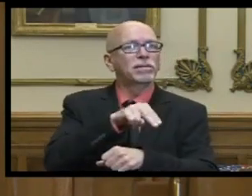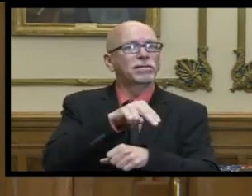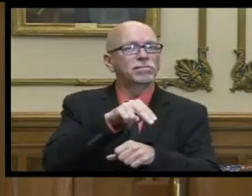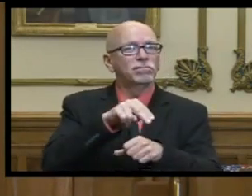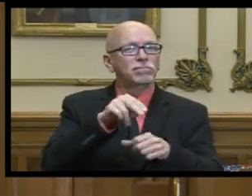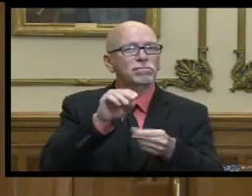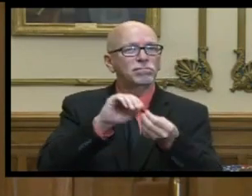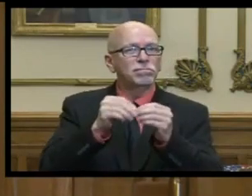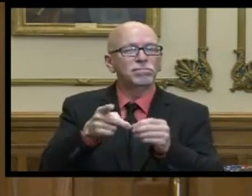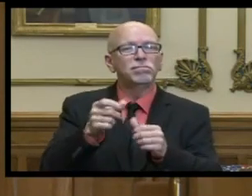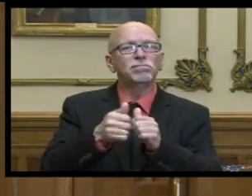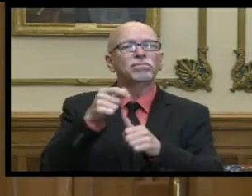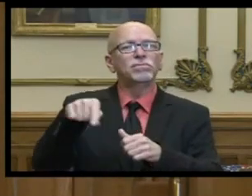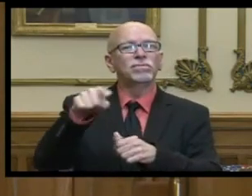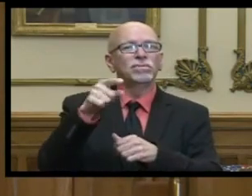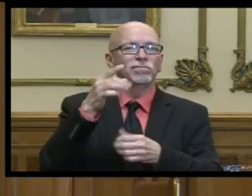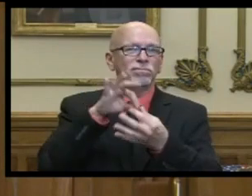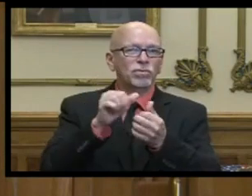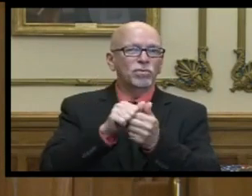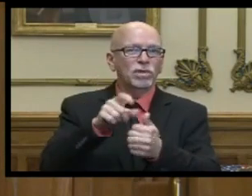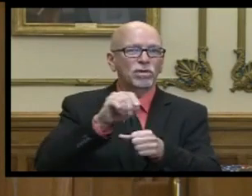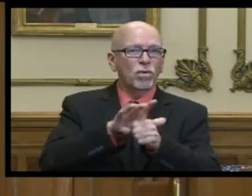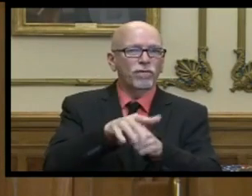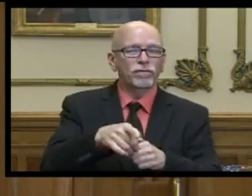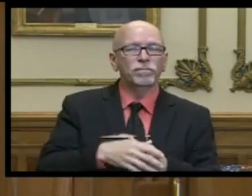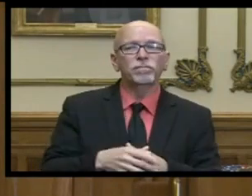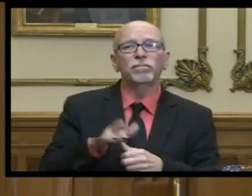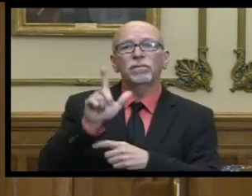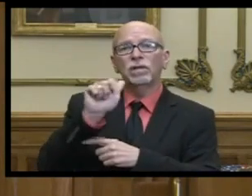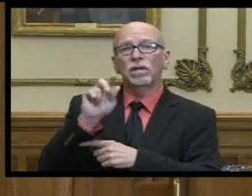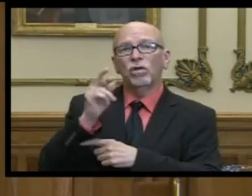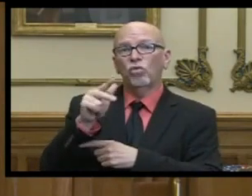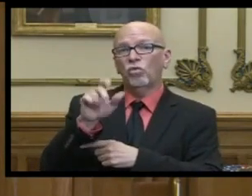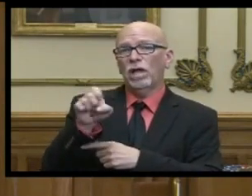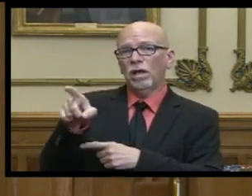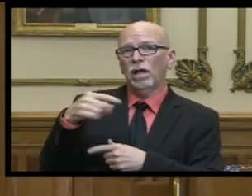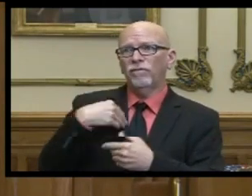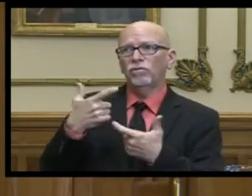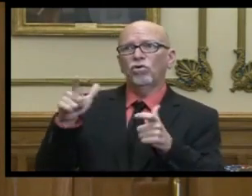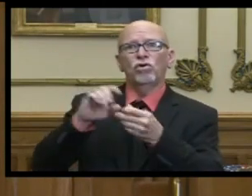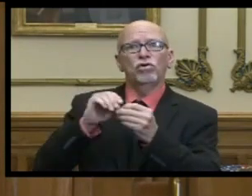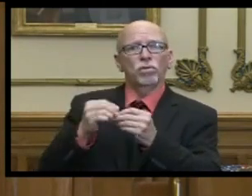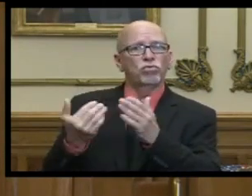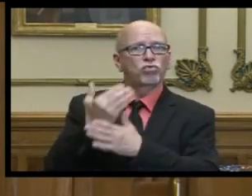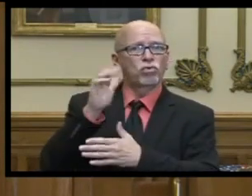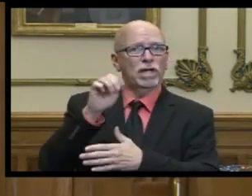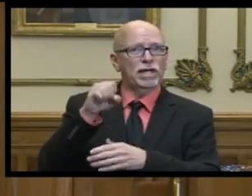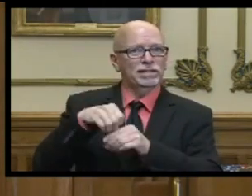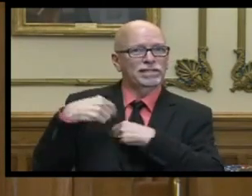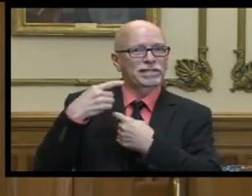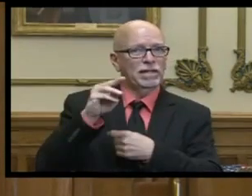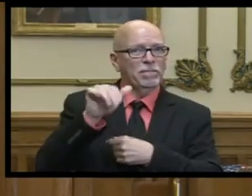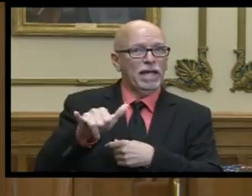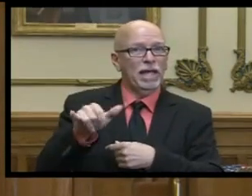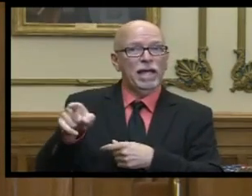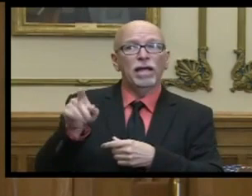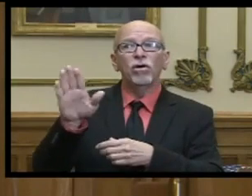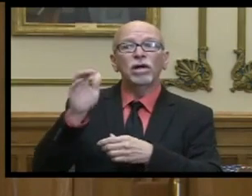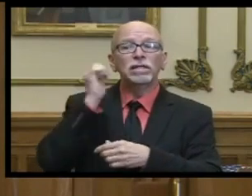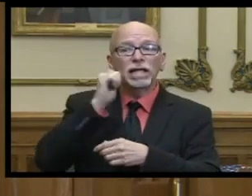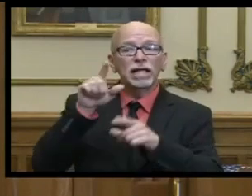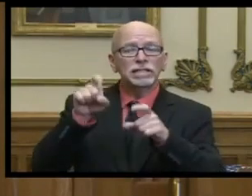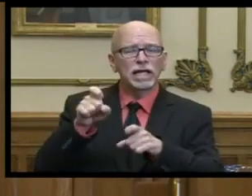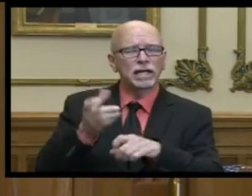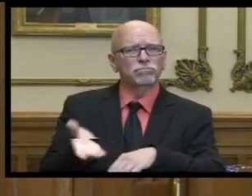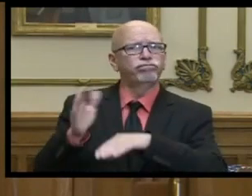mostly secondary to covet 19 lagrange has had a large number of new daily cases since the end of may the number of daily tests has